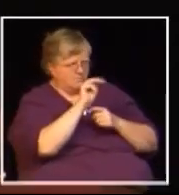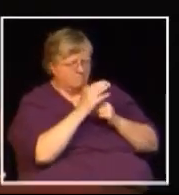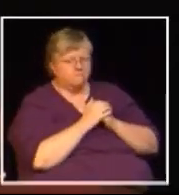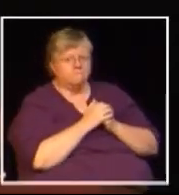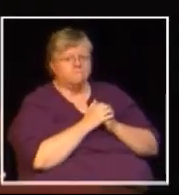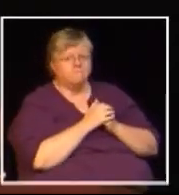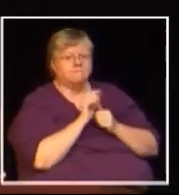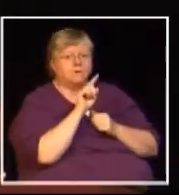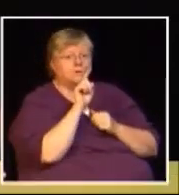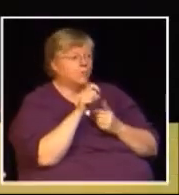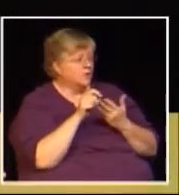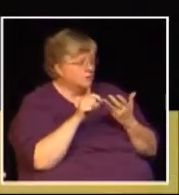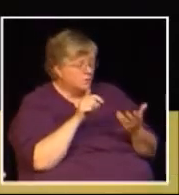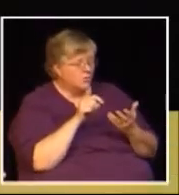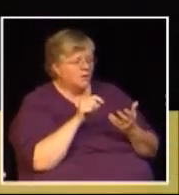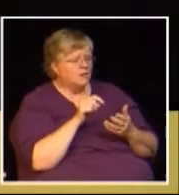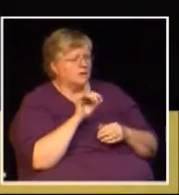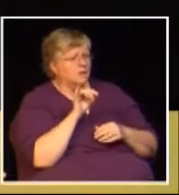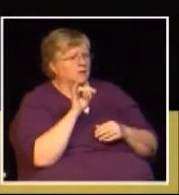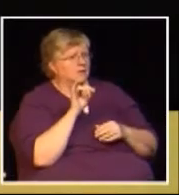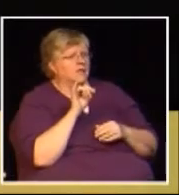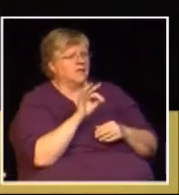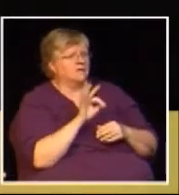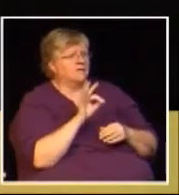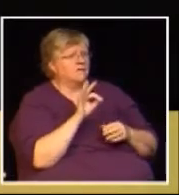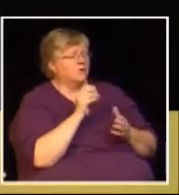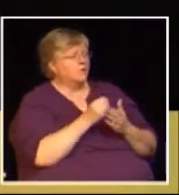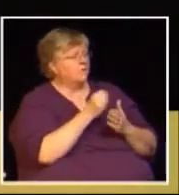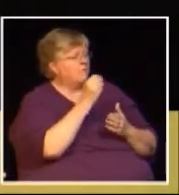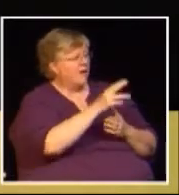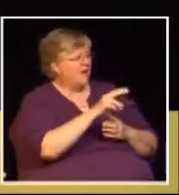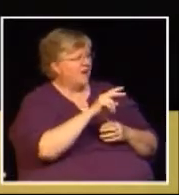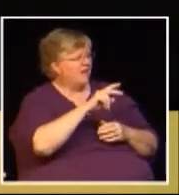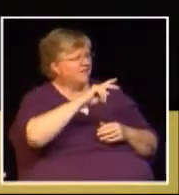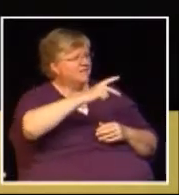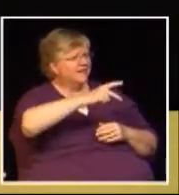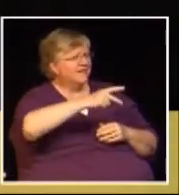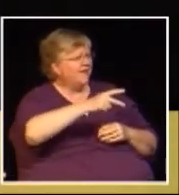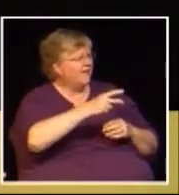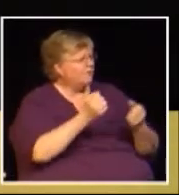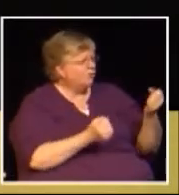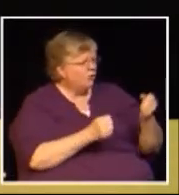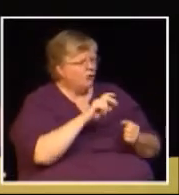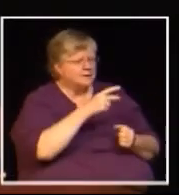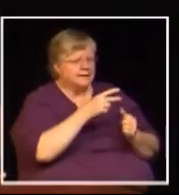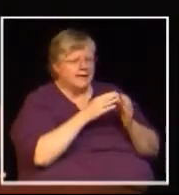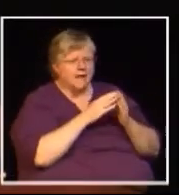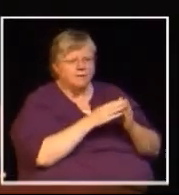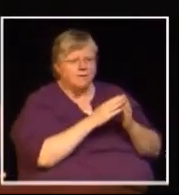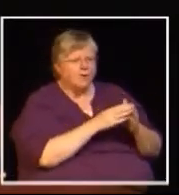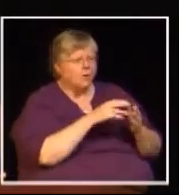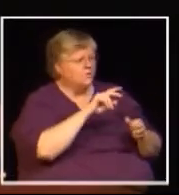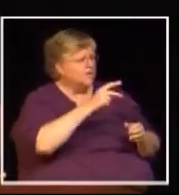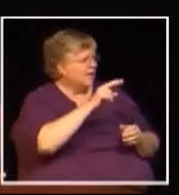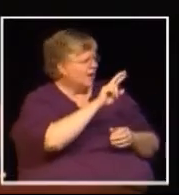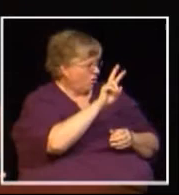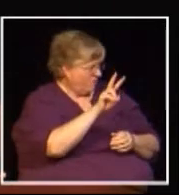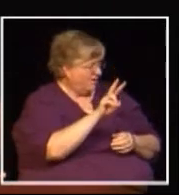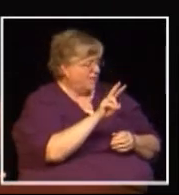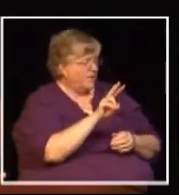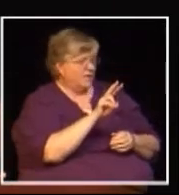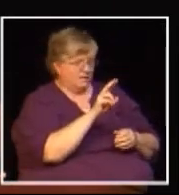der Stam and the question is this will the purchase of used automobiles boats and RV